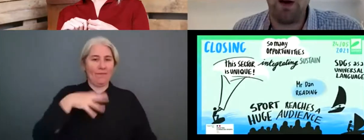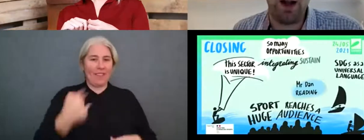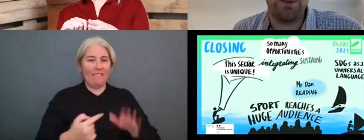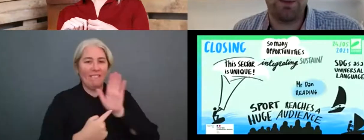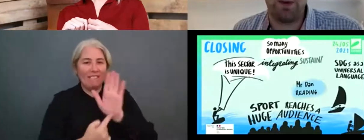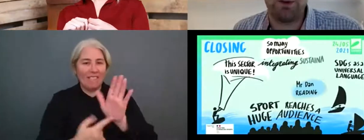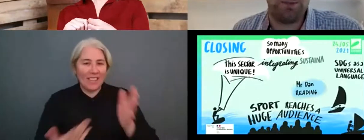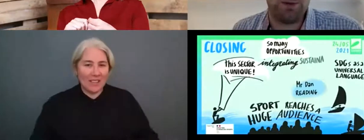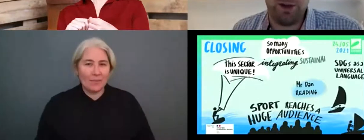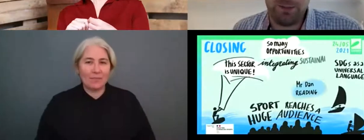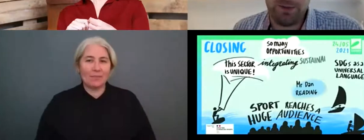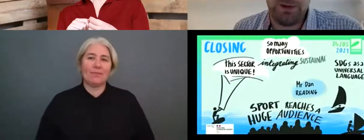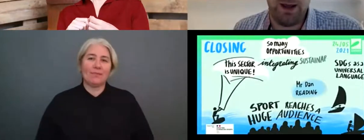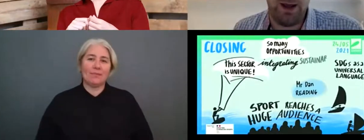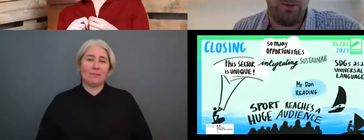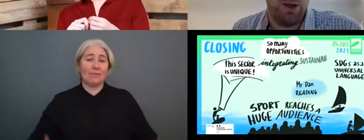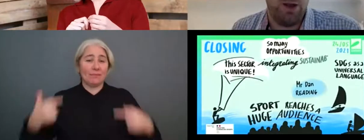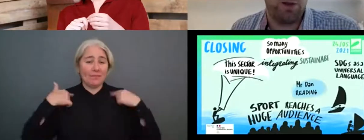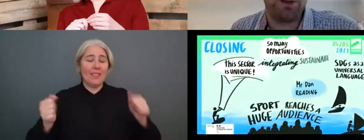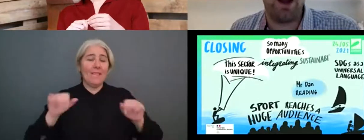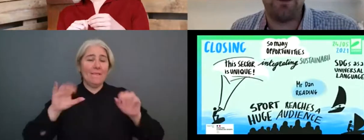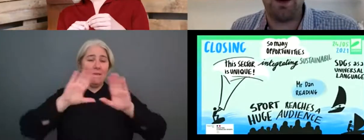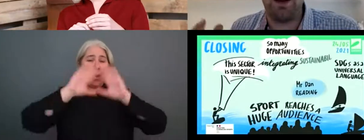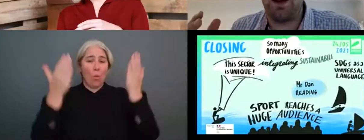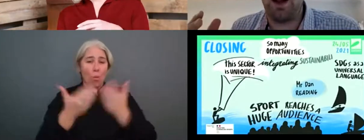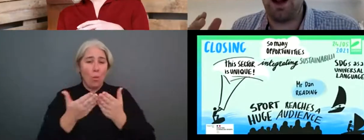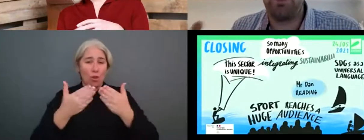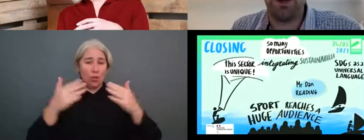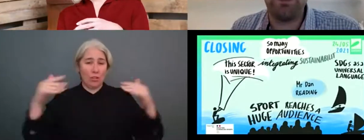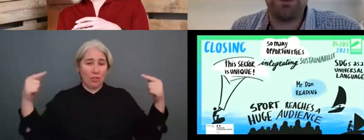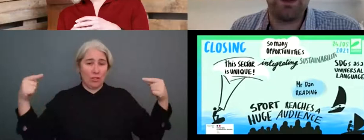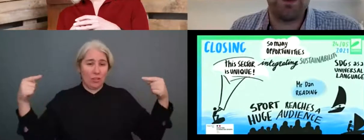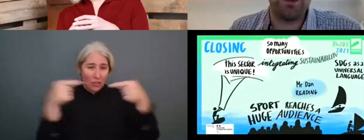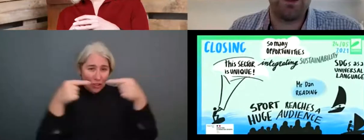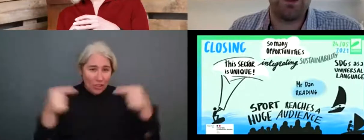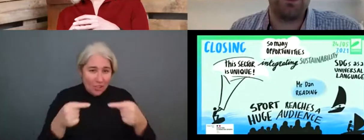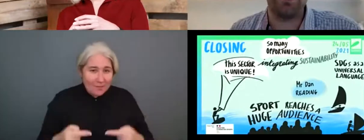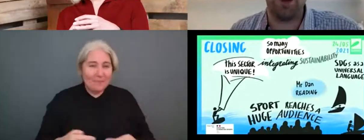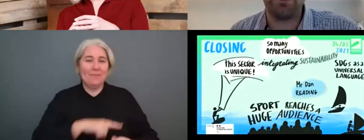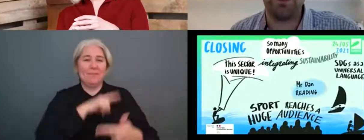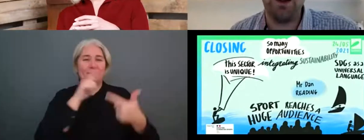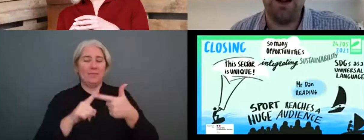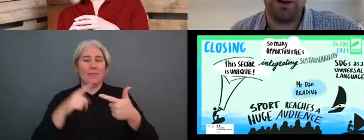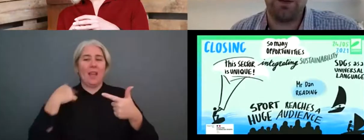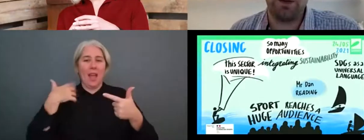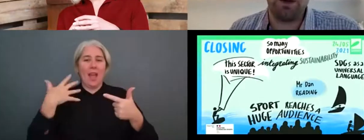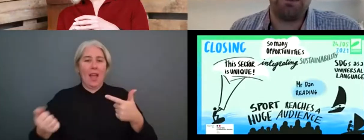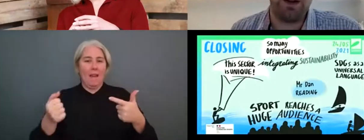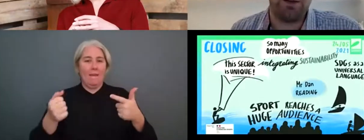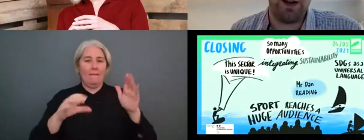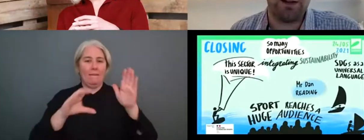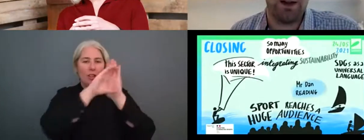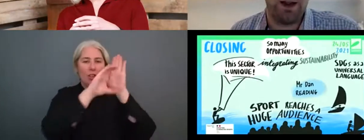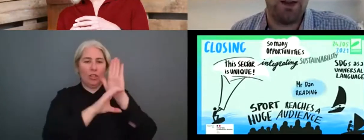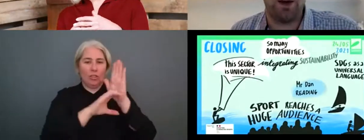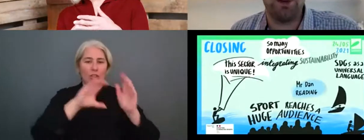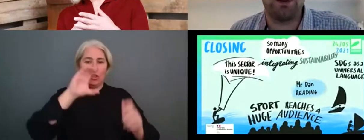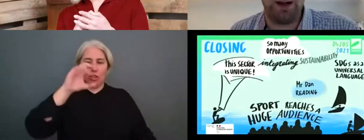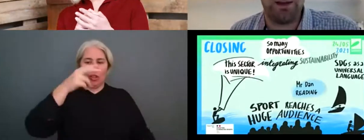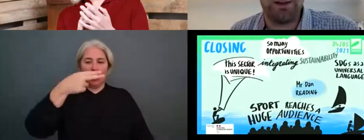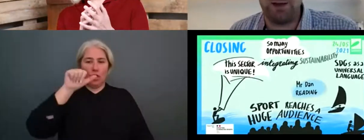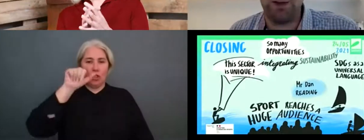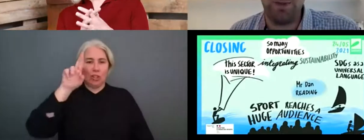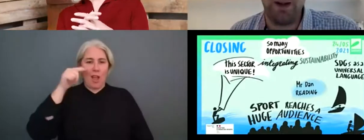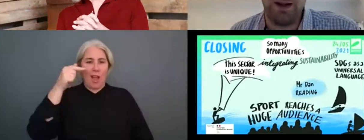all of our world cups, world championships. Um, we also have a, a comprehensive sustainability charter. So for the really big events like the